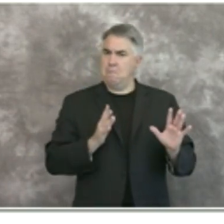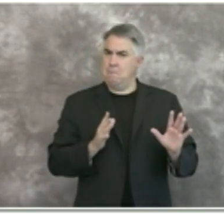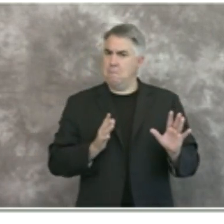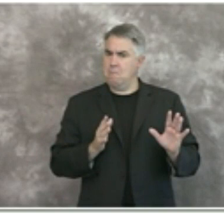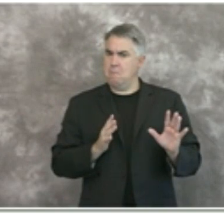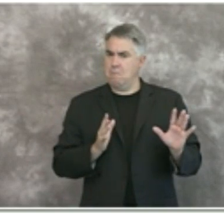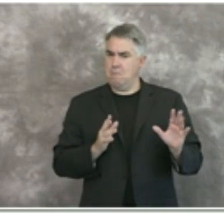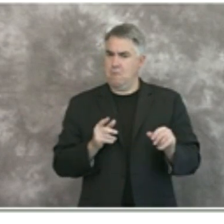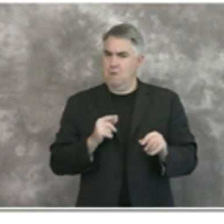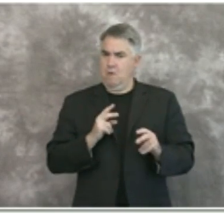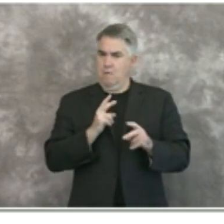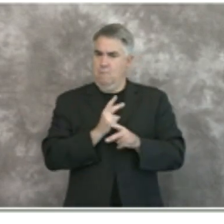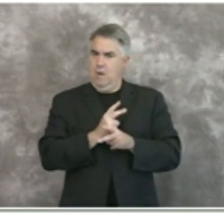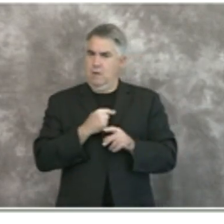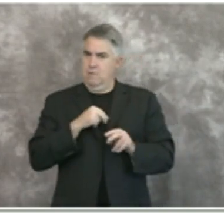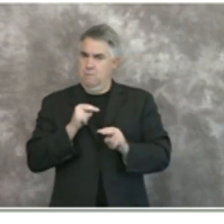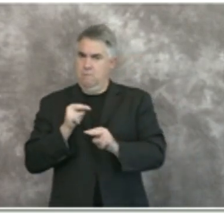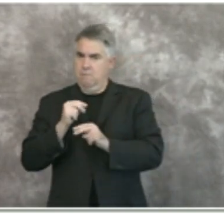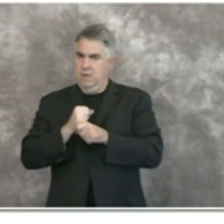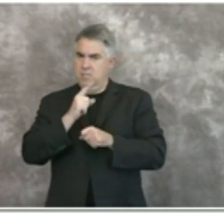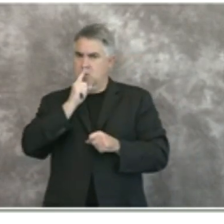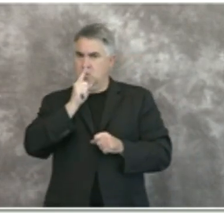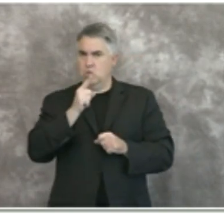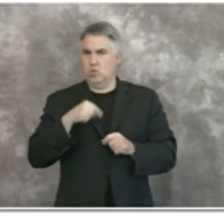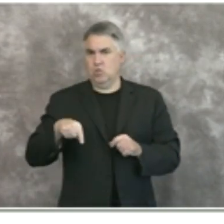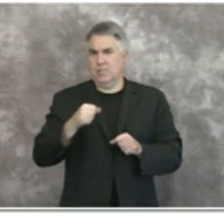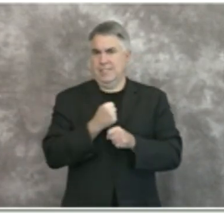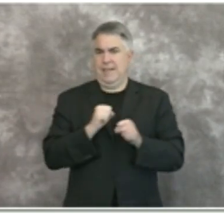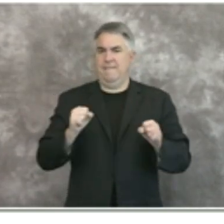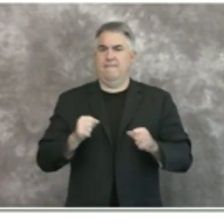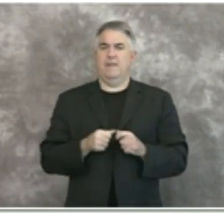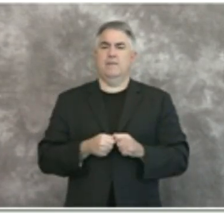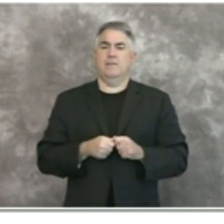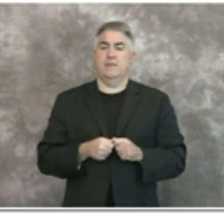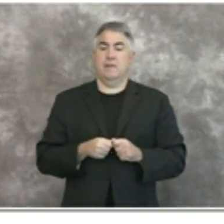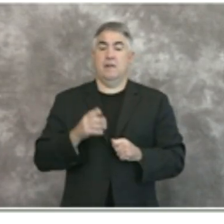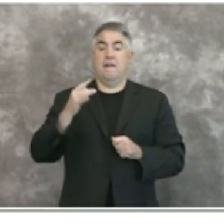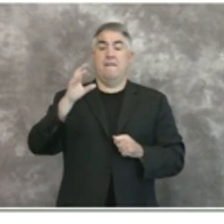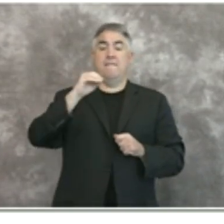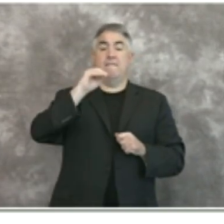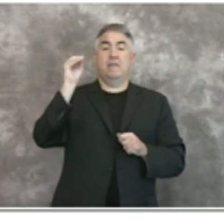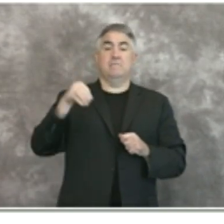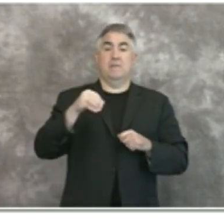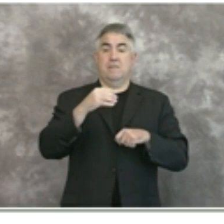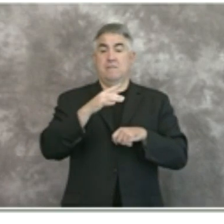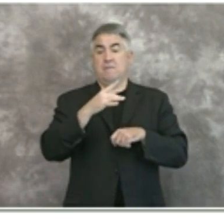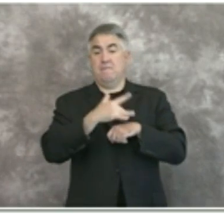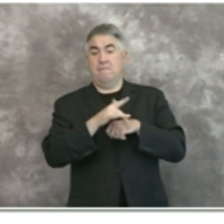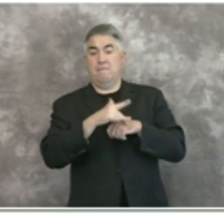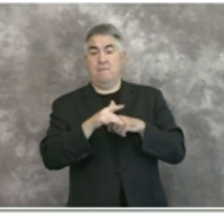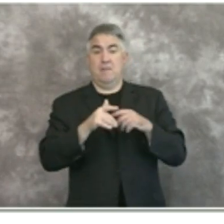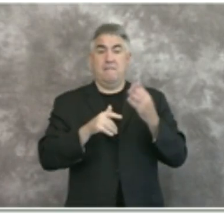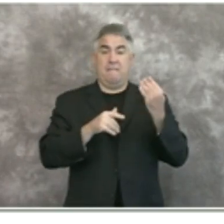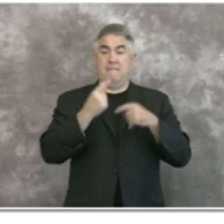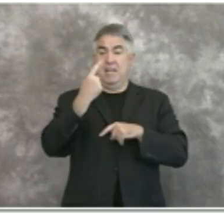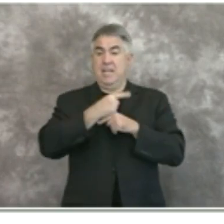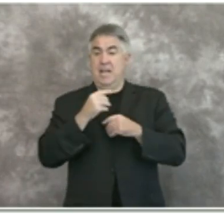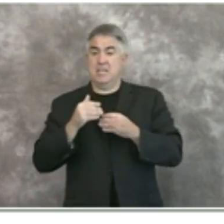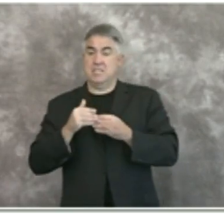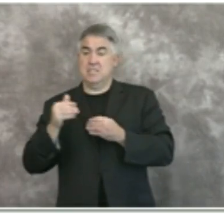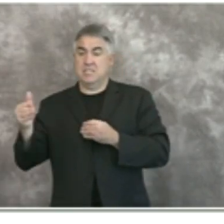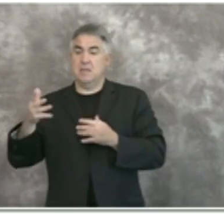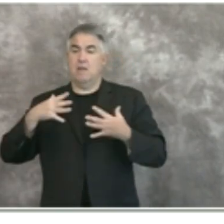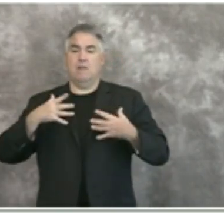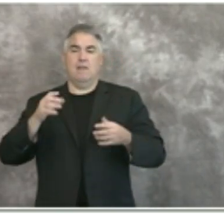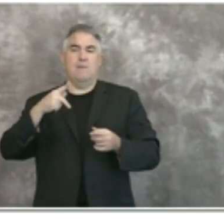the third is around personal protective equipment if only 50 percent of the hospitals have at least a 15 day supply of ppe over